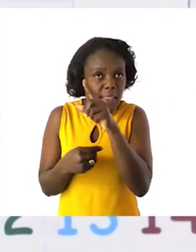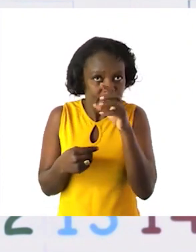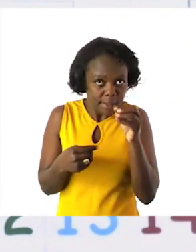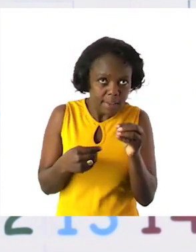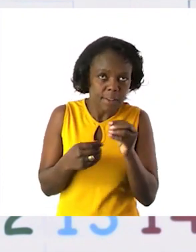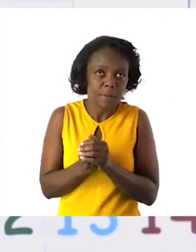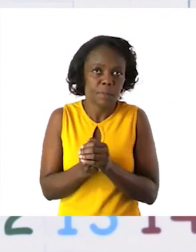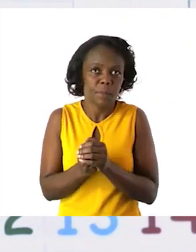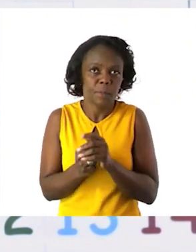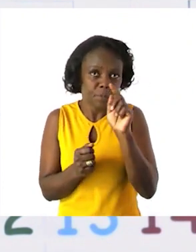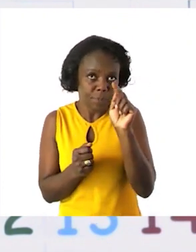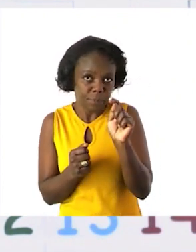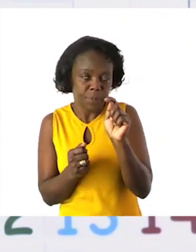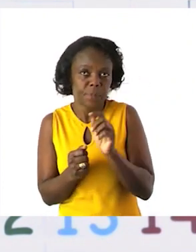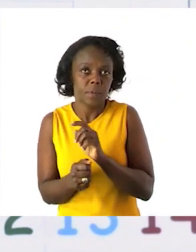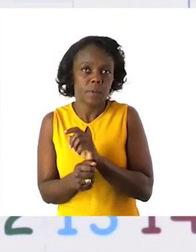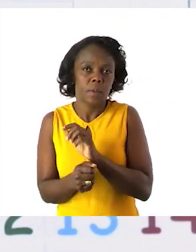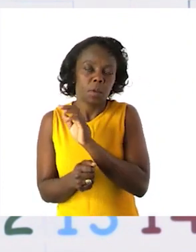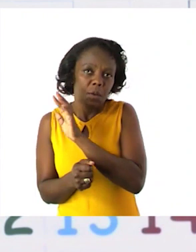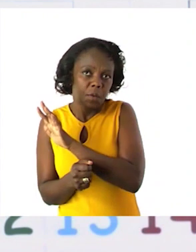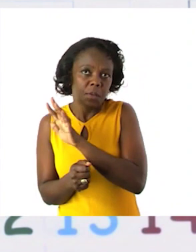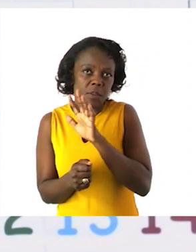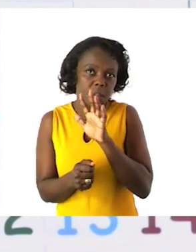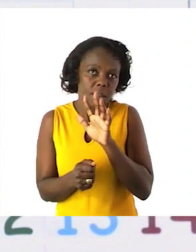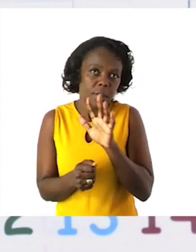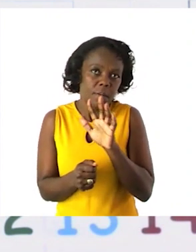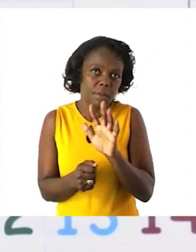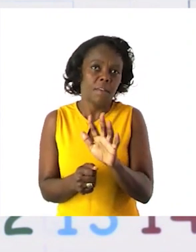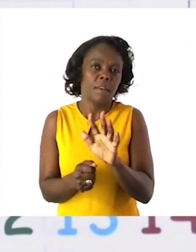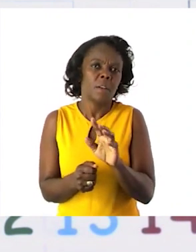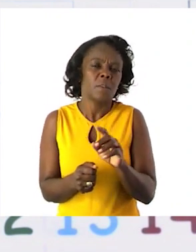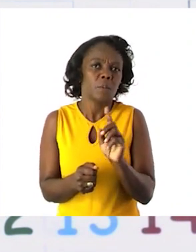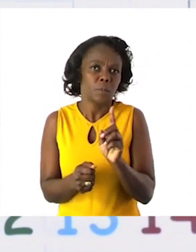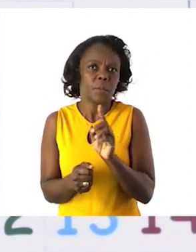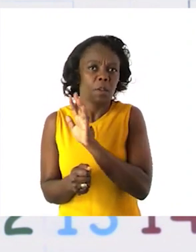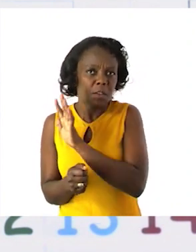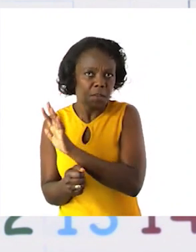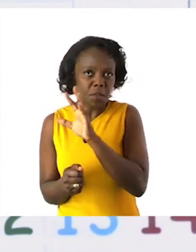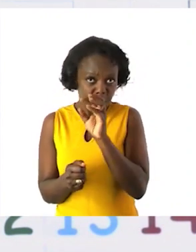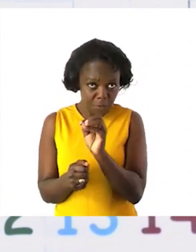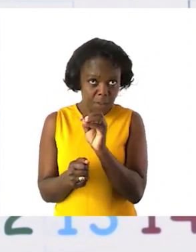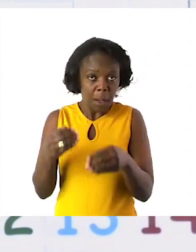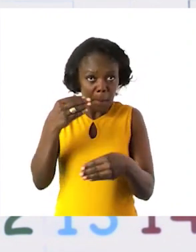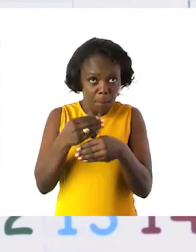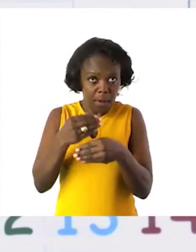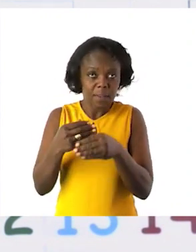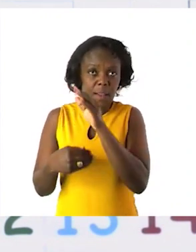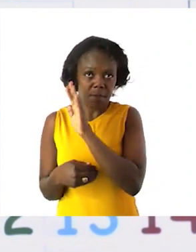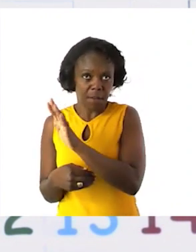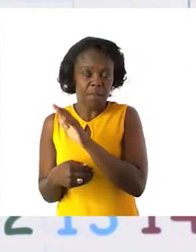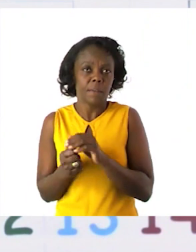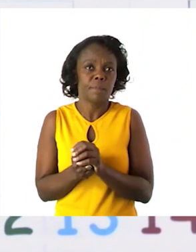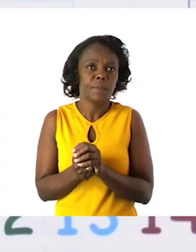we break it down first 55. That will be 50 plus a 5 and here we are going to have